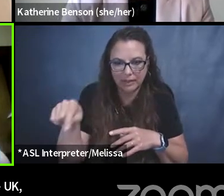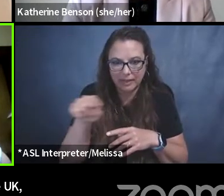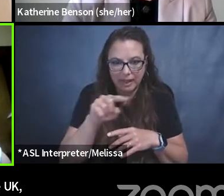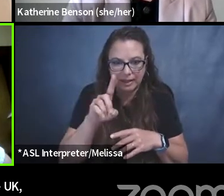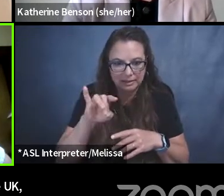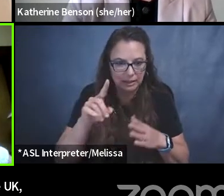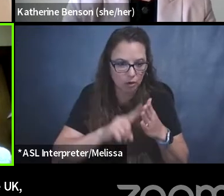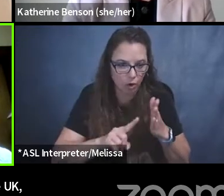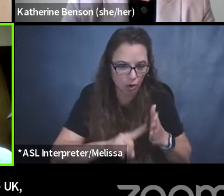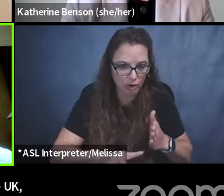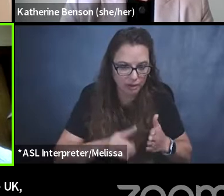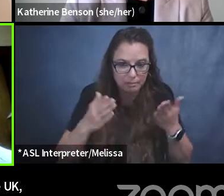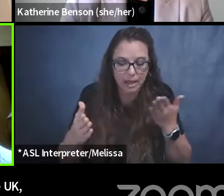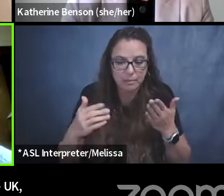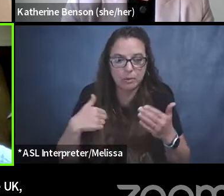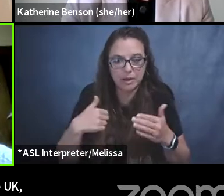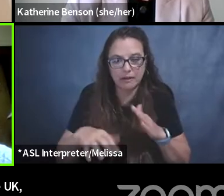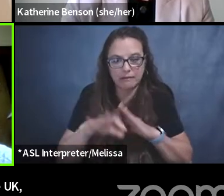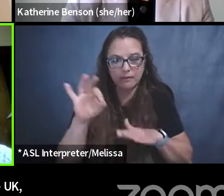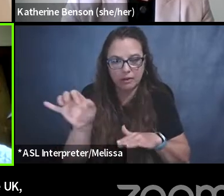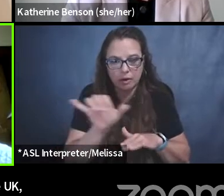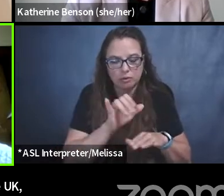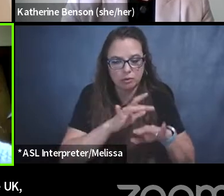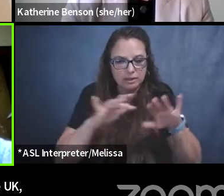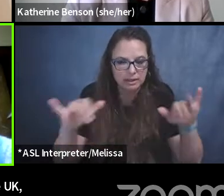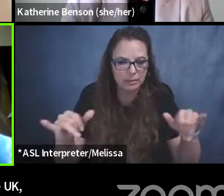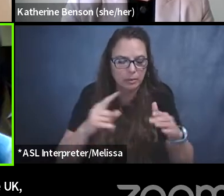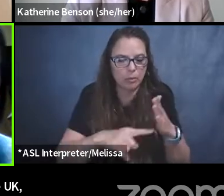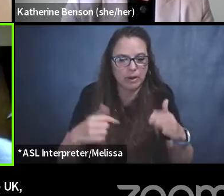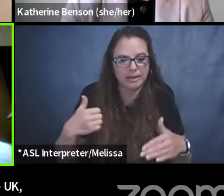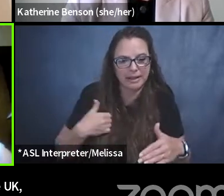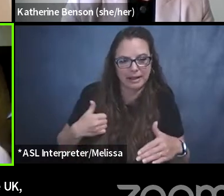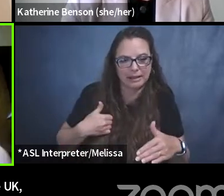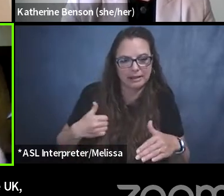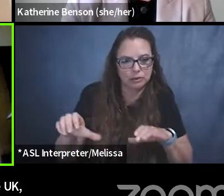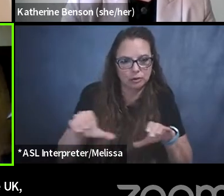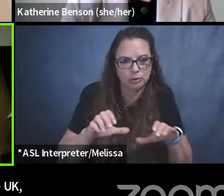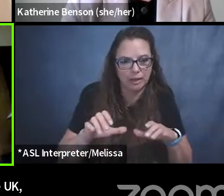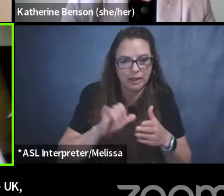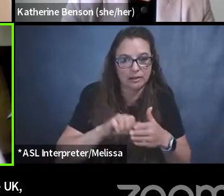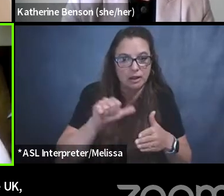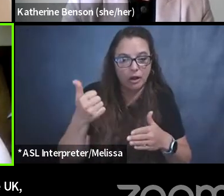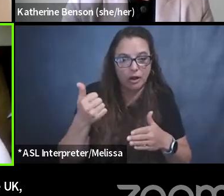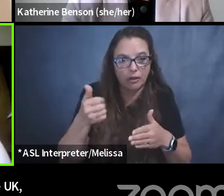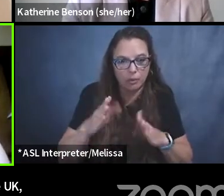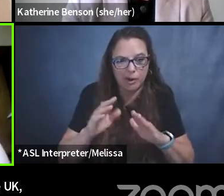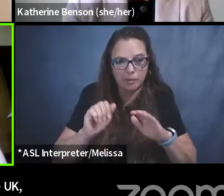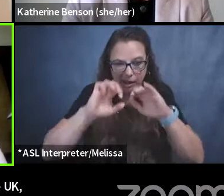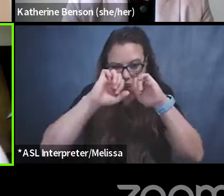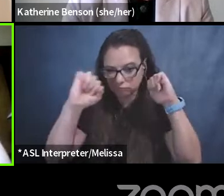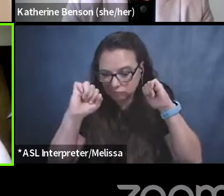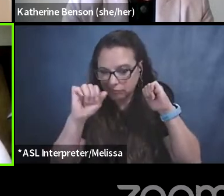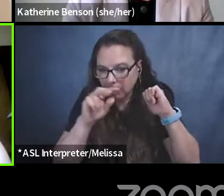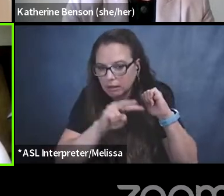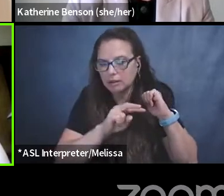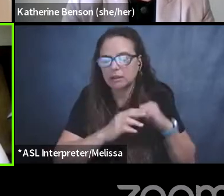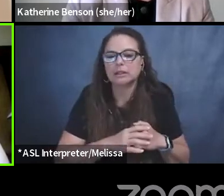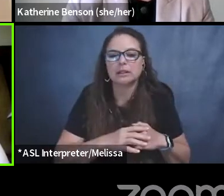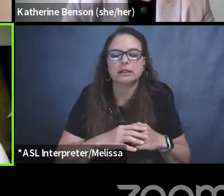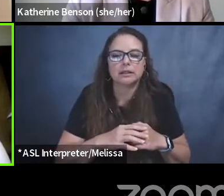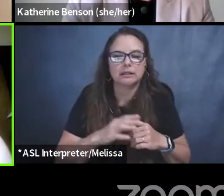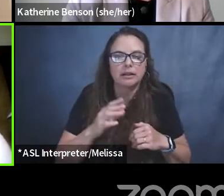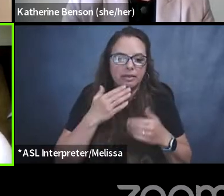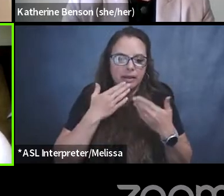well about what Canada is doing. That's a, that's another way to peek behind the curtains. Um, so thanks for that excellent question.